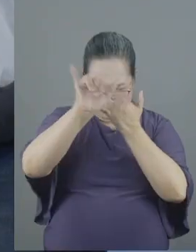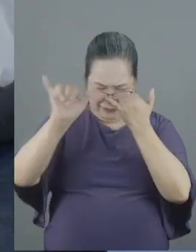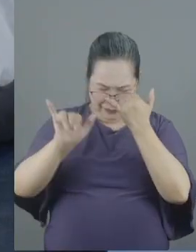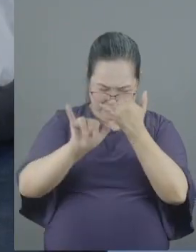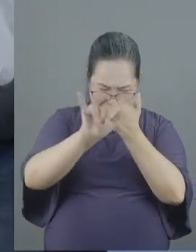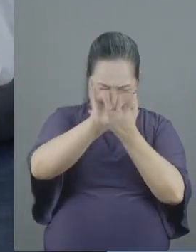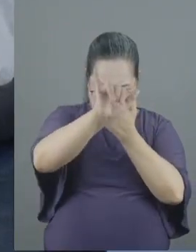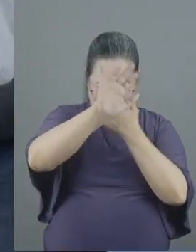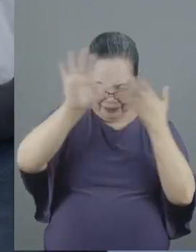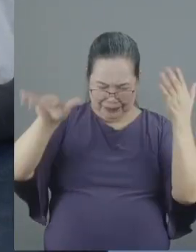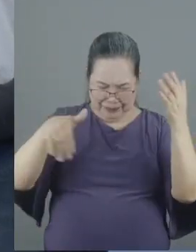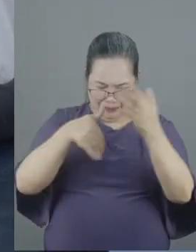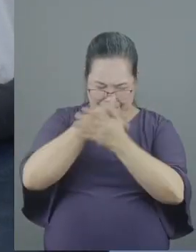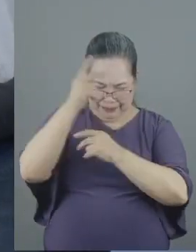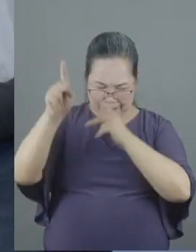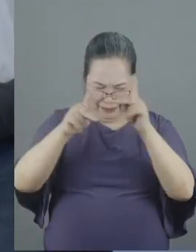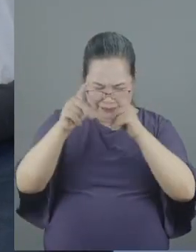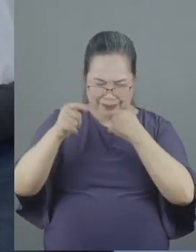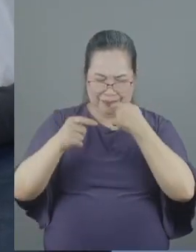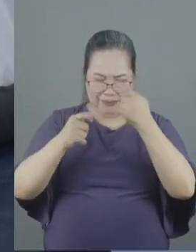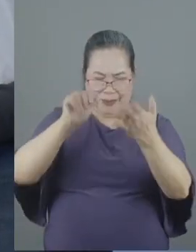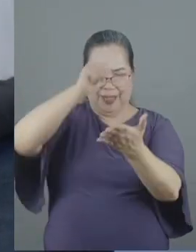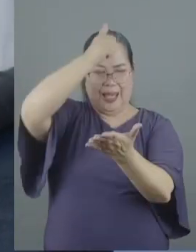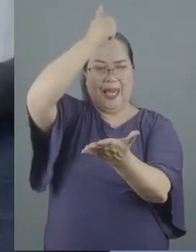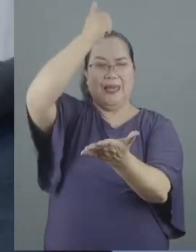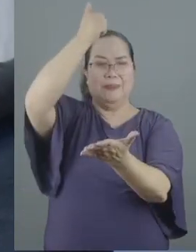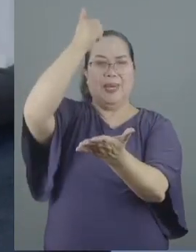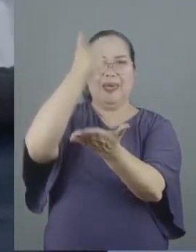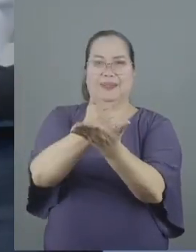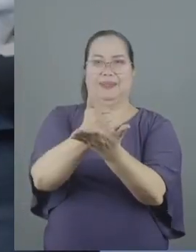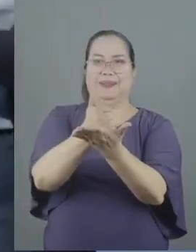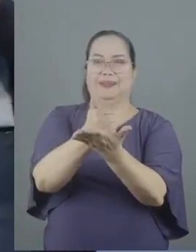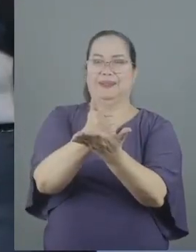and all the people of God said amen